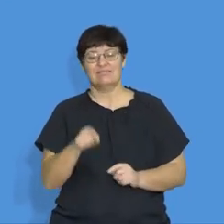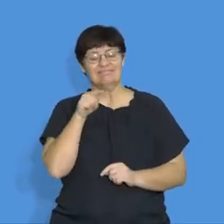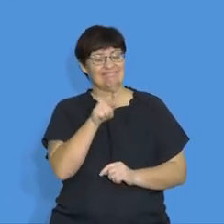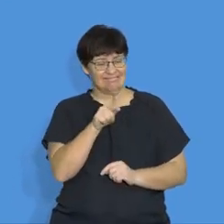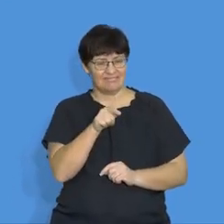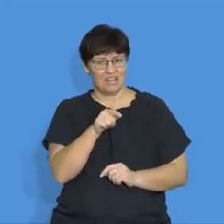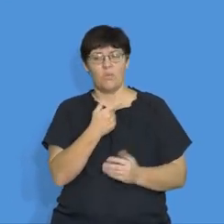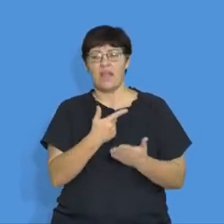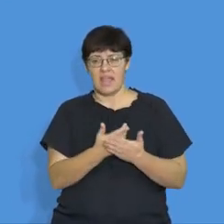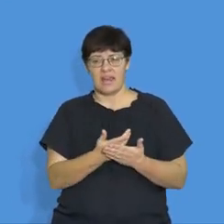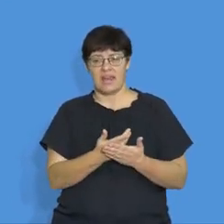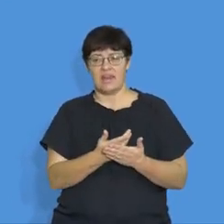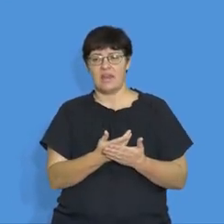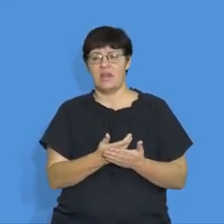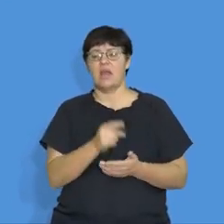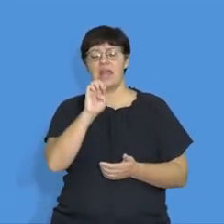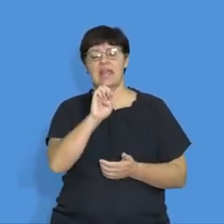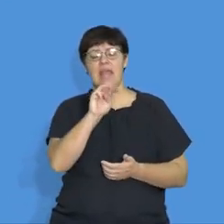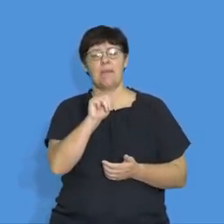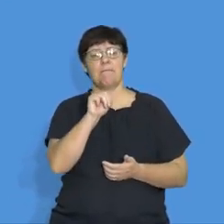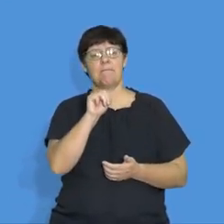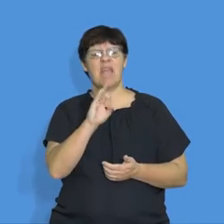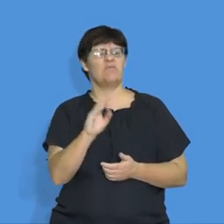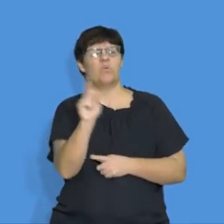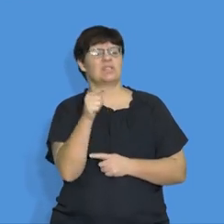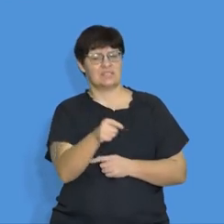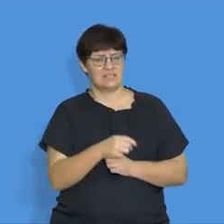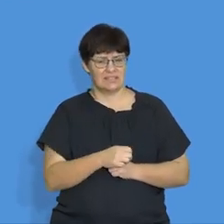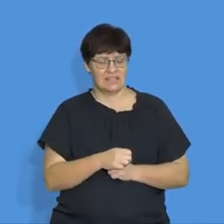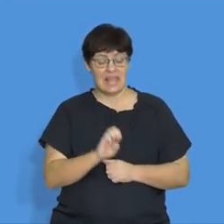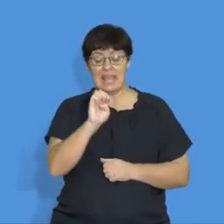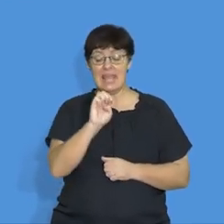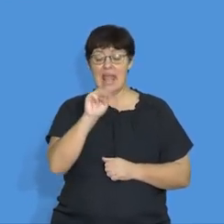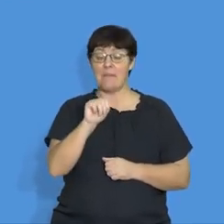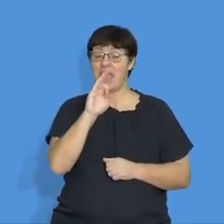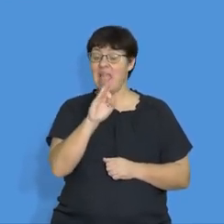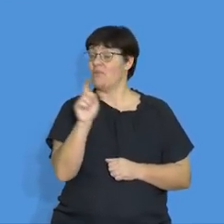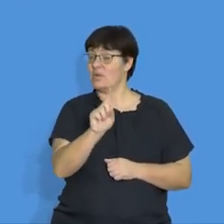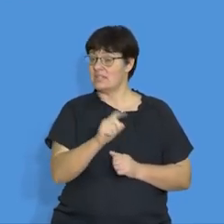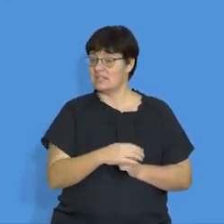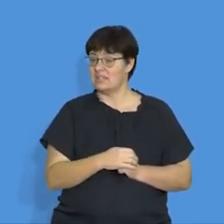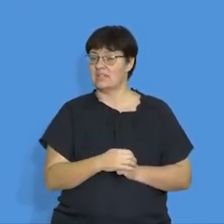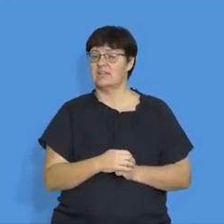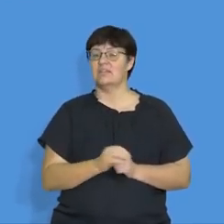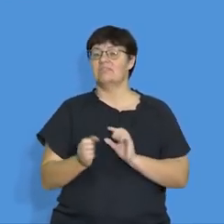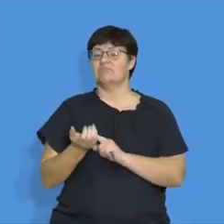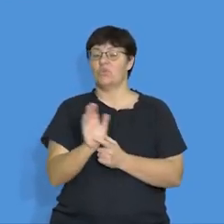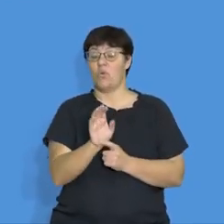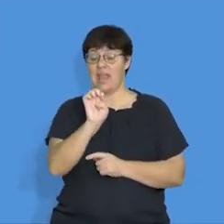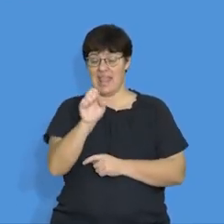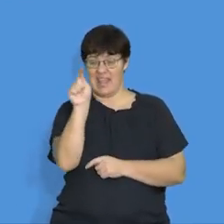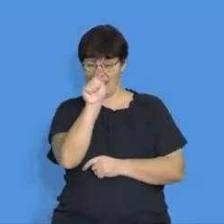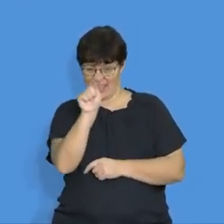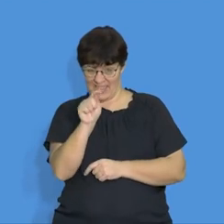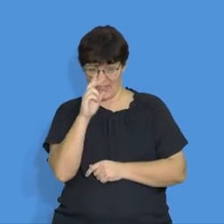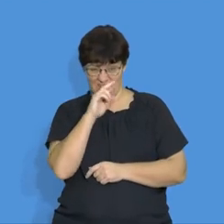to arrive at what exactly EMF is. So, EMF, by definition, the symbol is E, is the maximum energy,